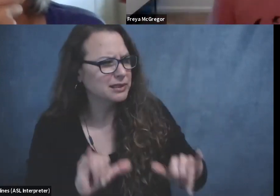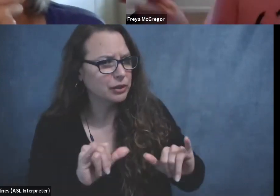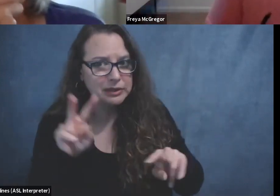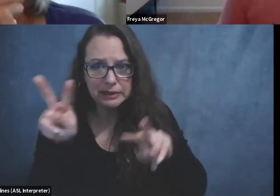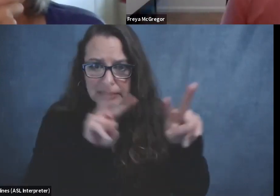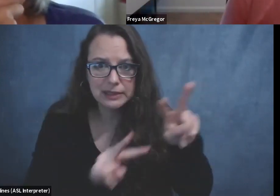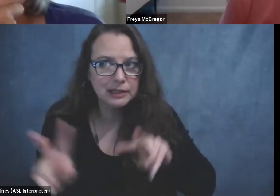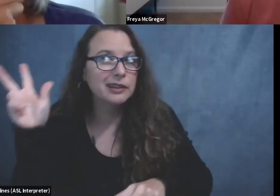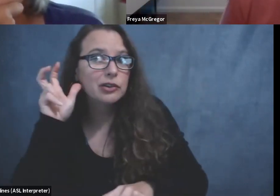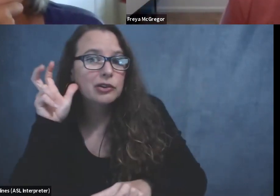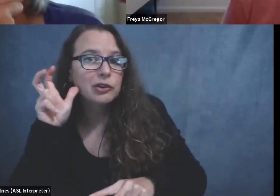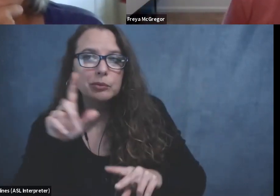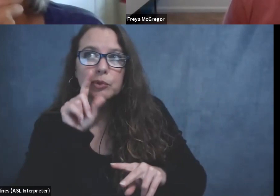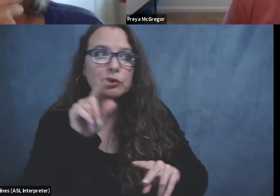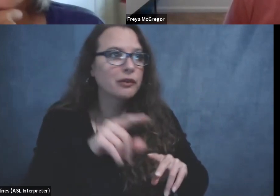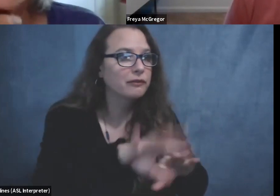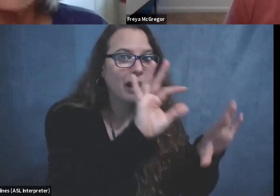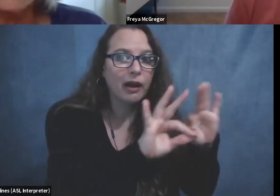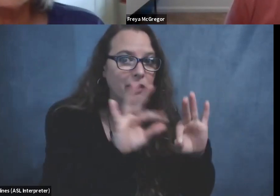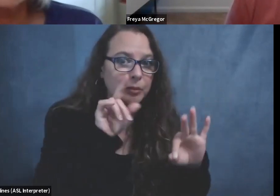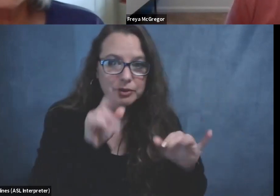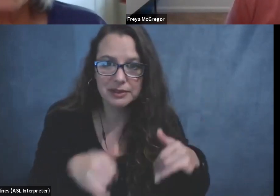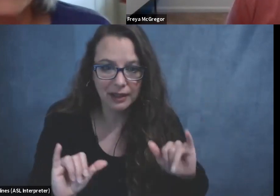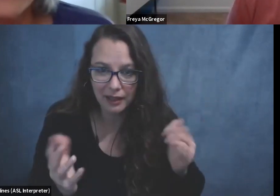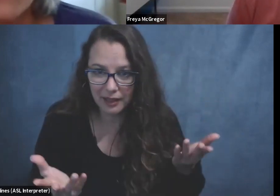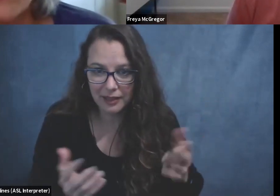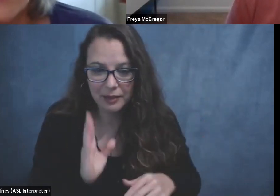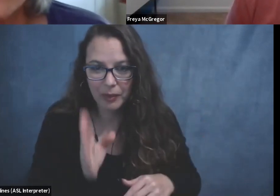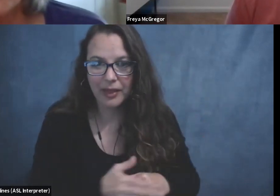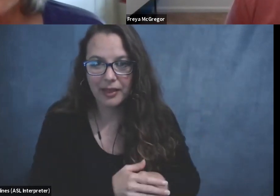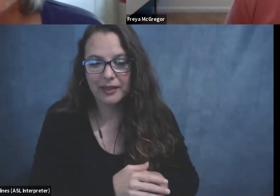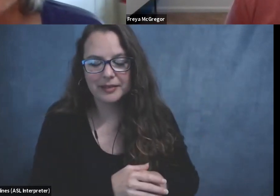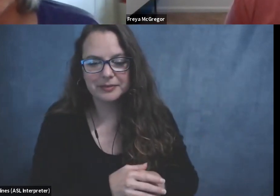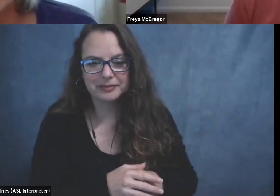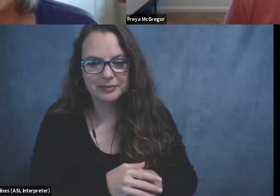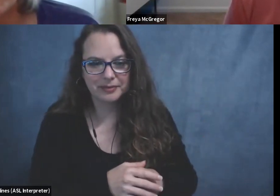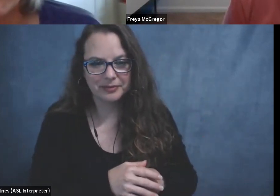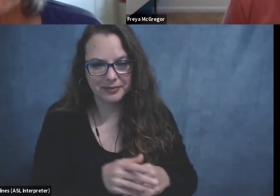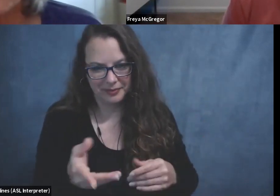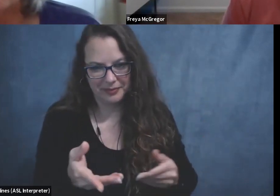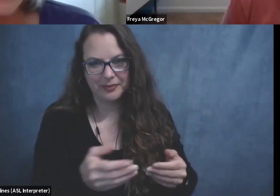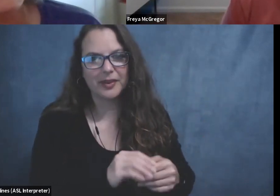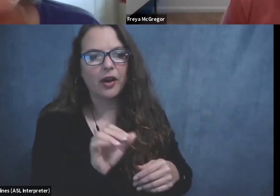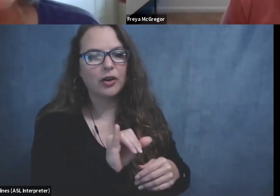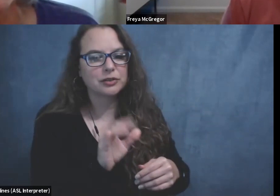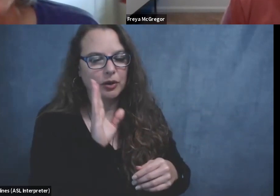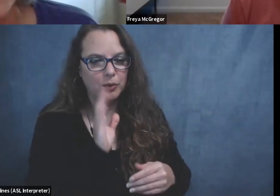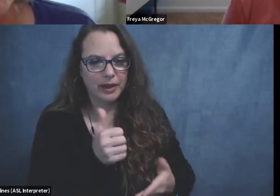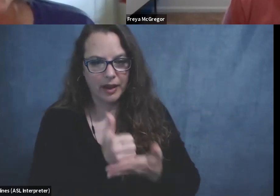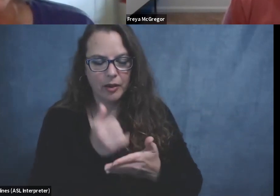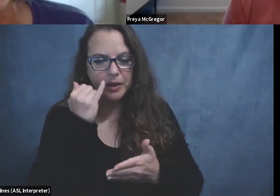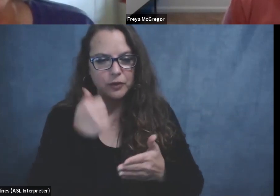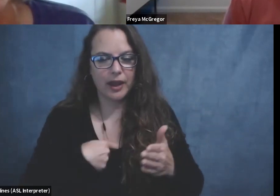find birds. Right. And, um, I think it would also be, um, helpful for there to be a write-up